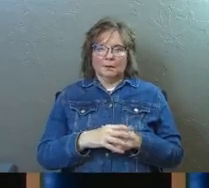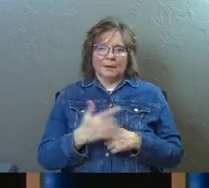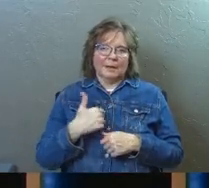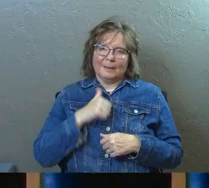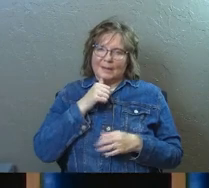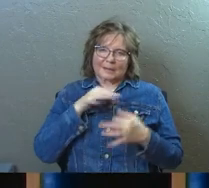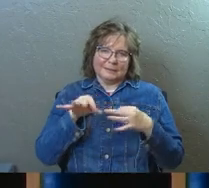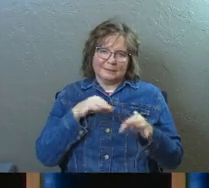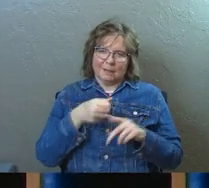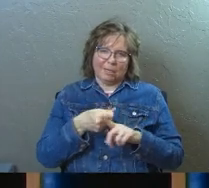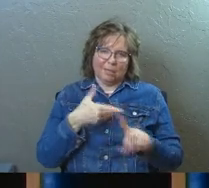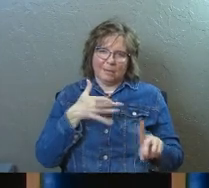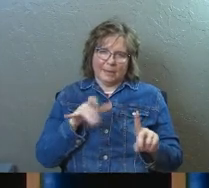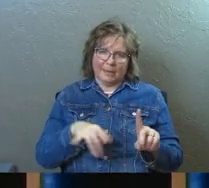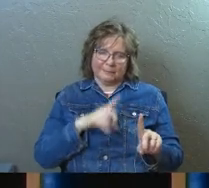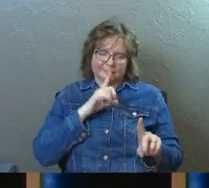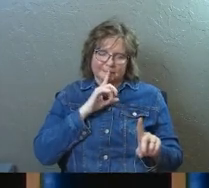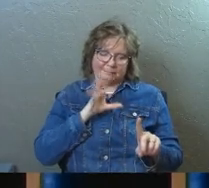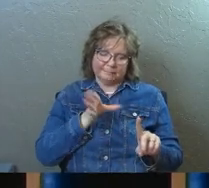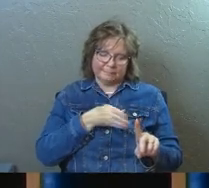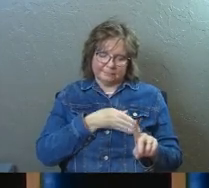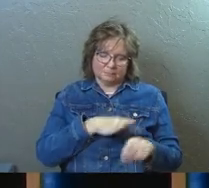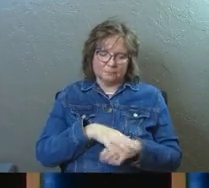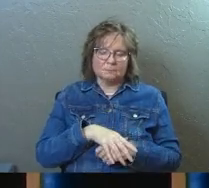I'm not going to explain a whole lot about that.